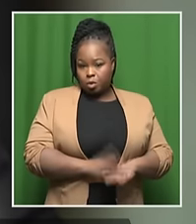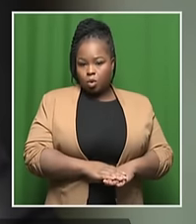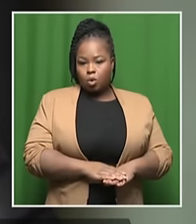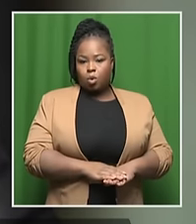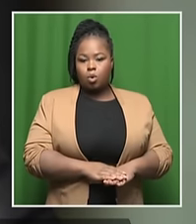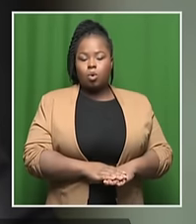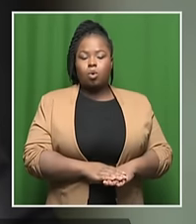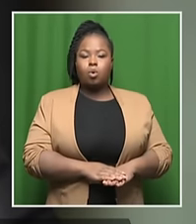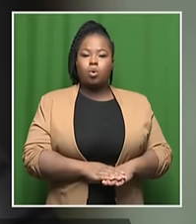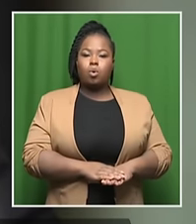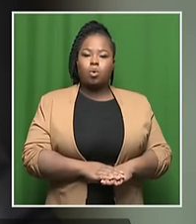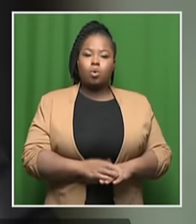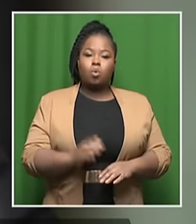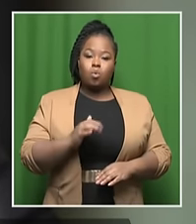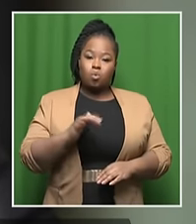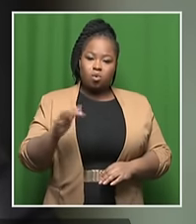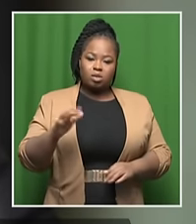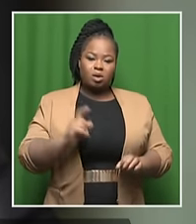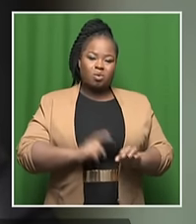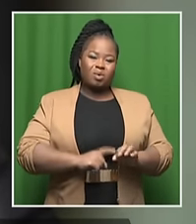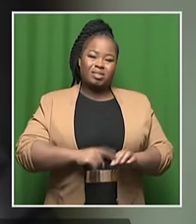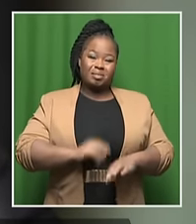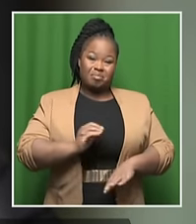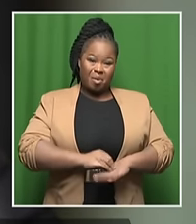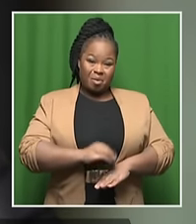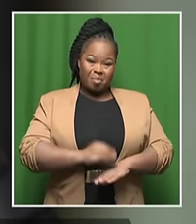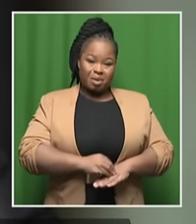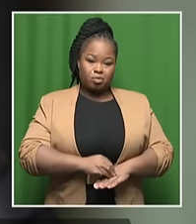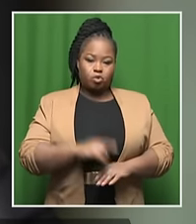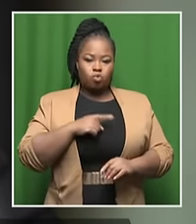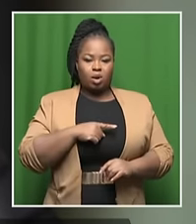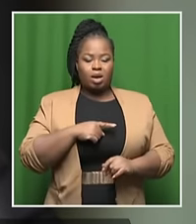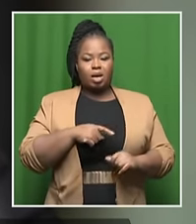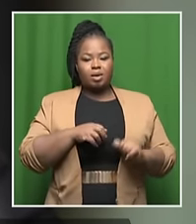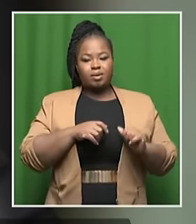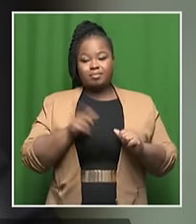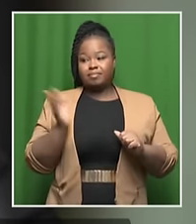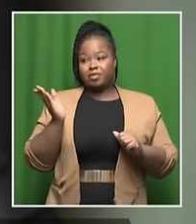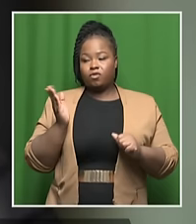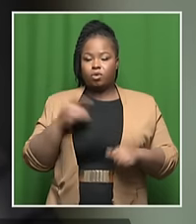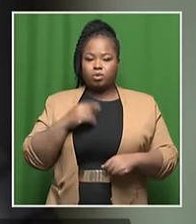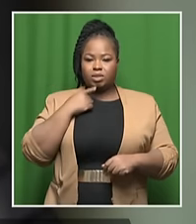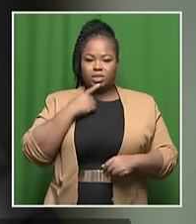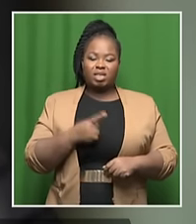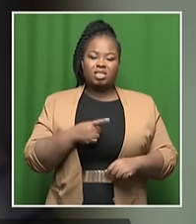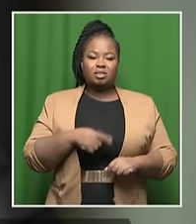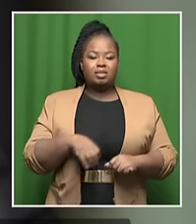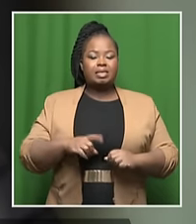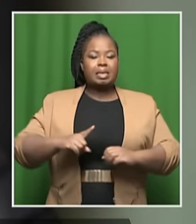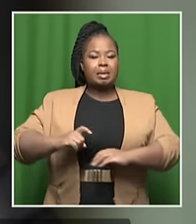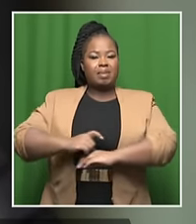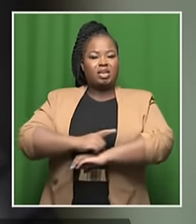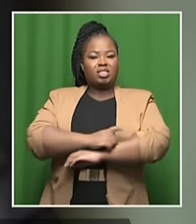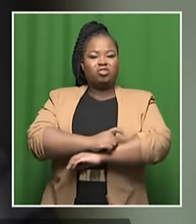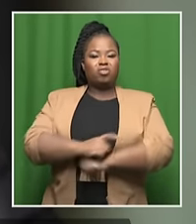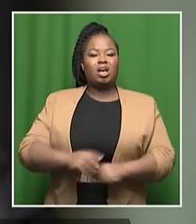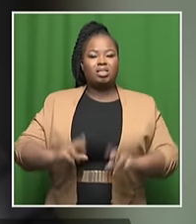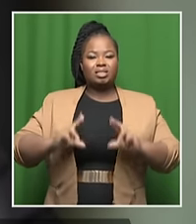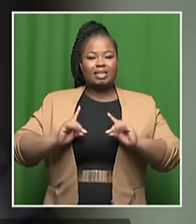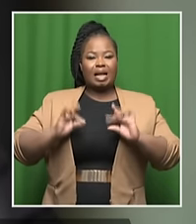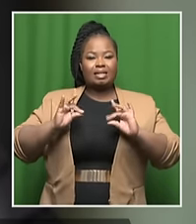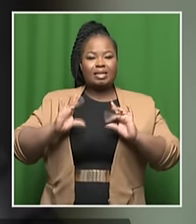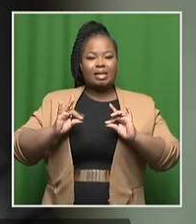larger water quality problems like Prof. Turton said, cyanobacteria, algal blooms,